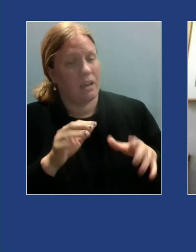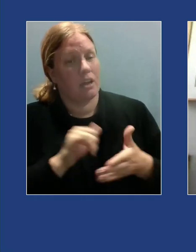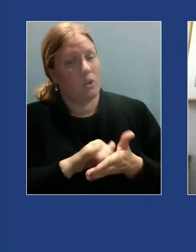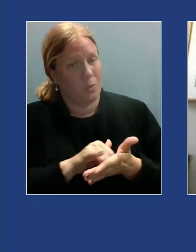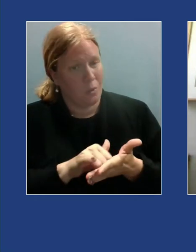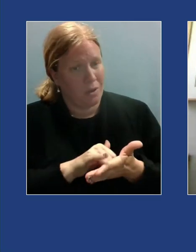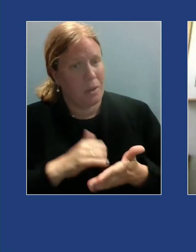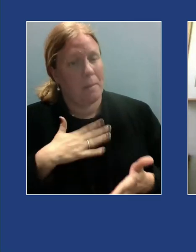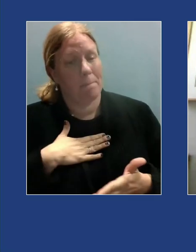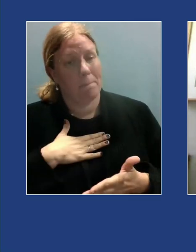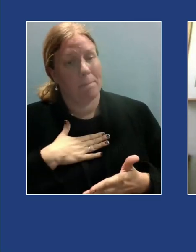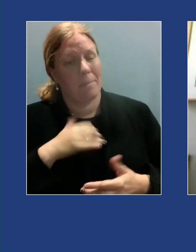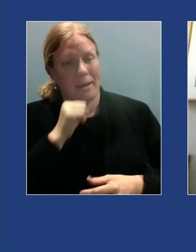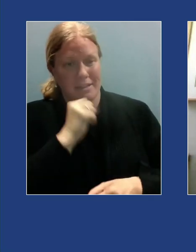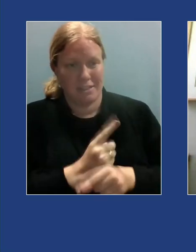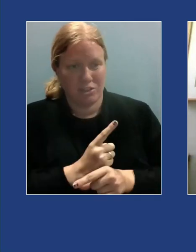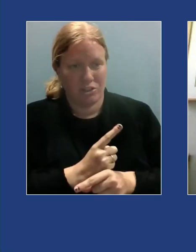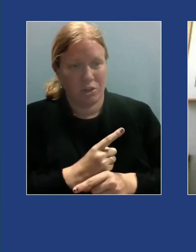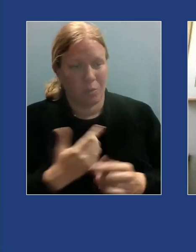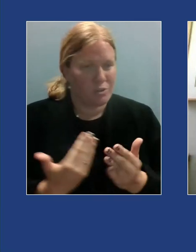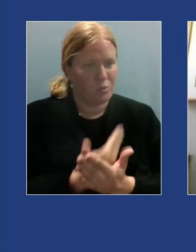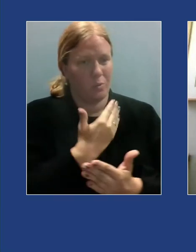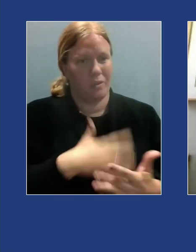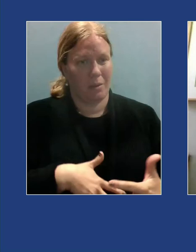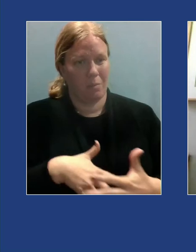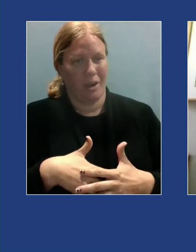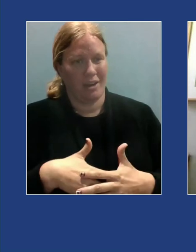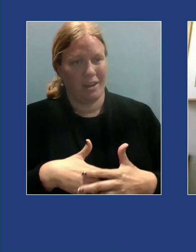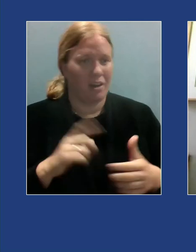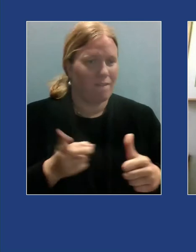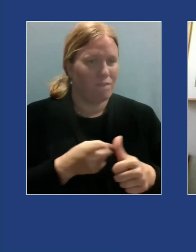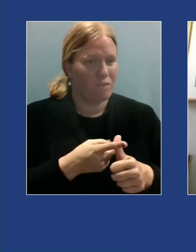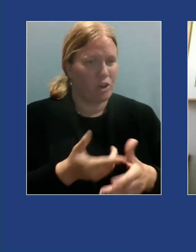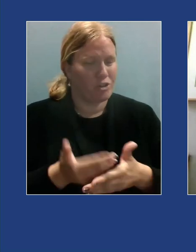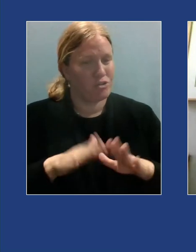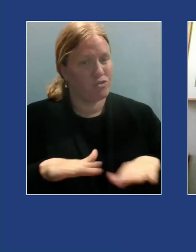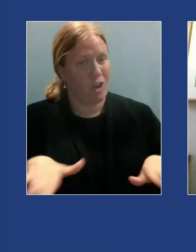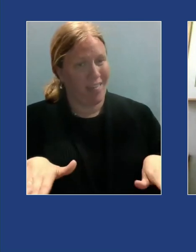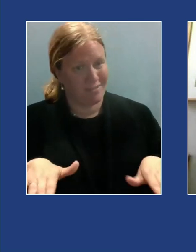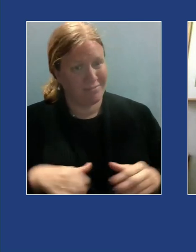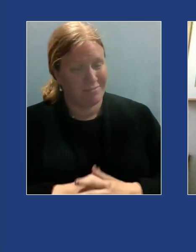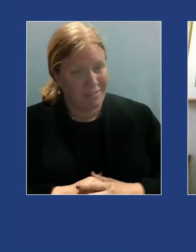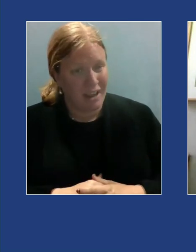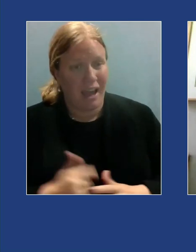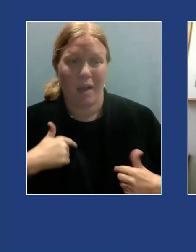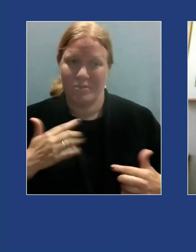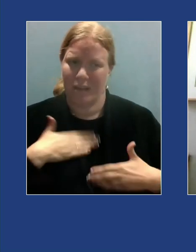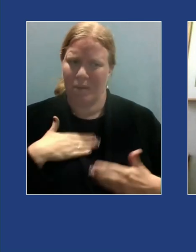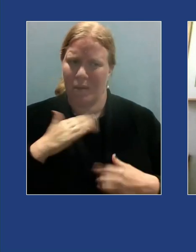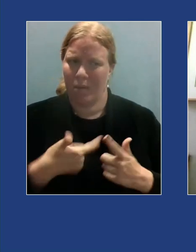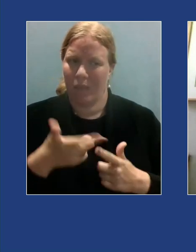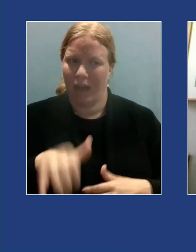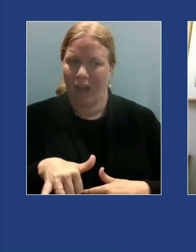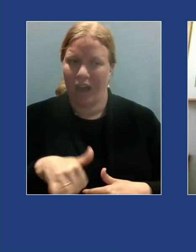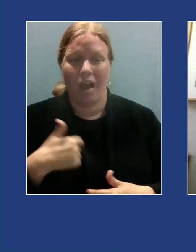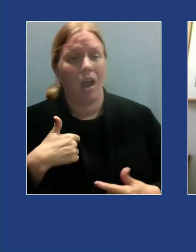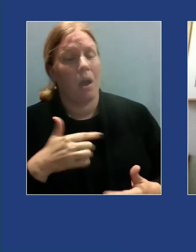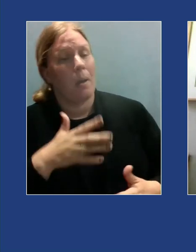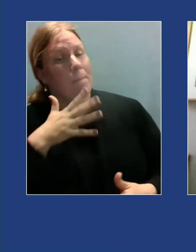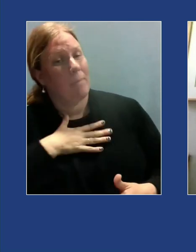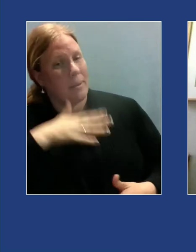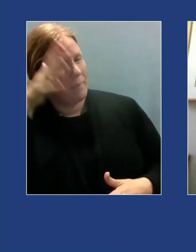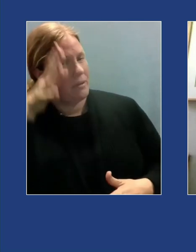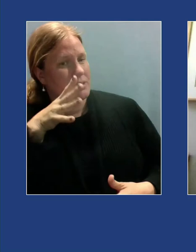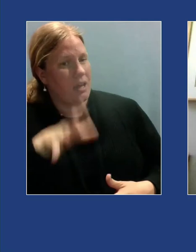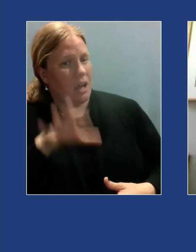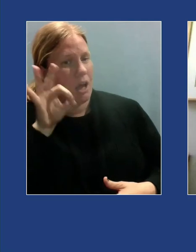child and I was so happy to be around for that with the help of my parents I was able to find an apartment in Queens it has been my safe haven